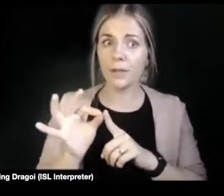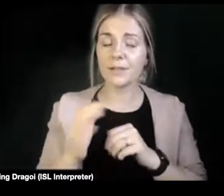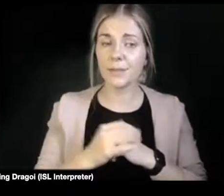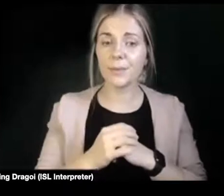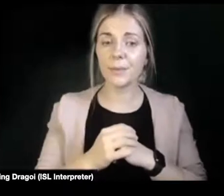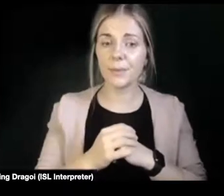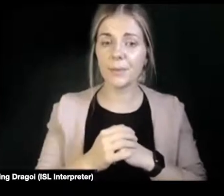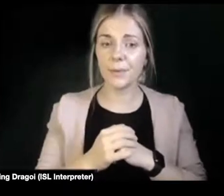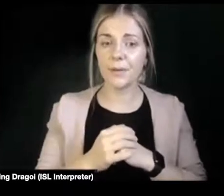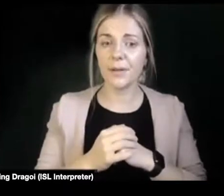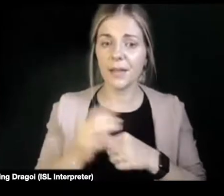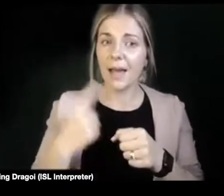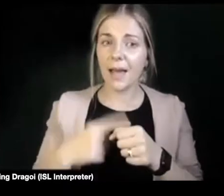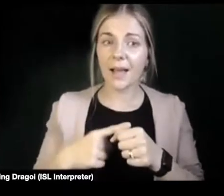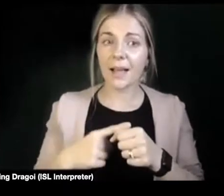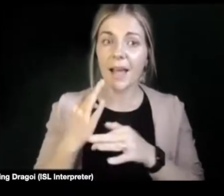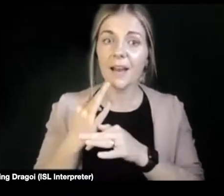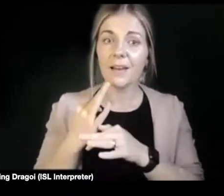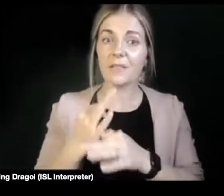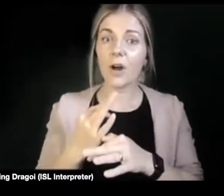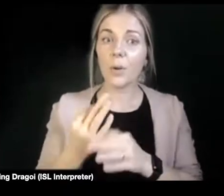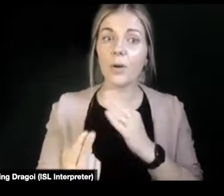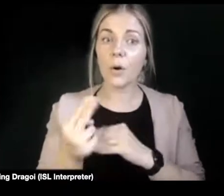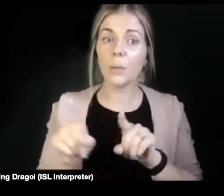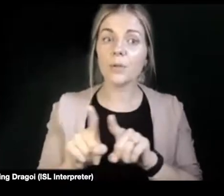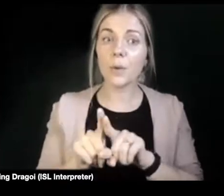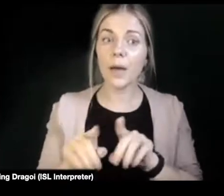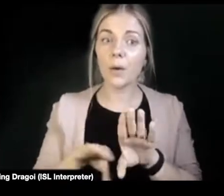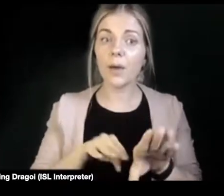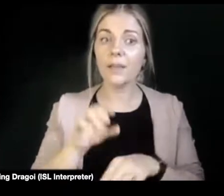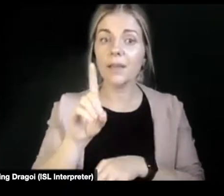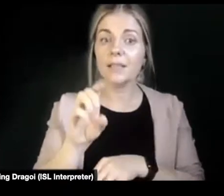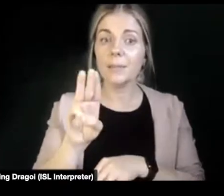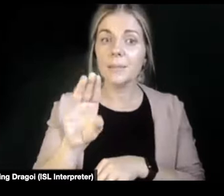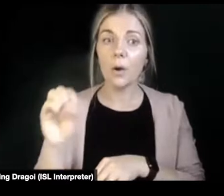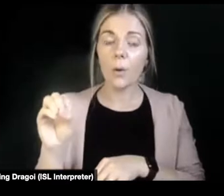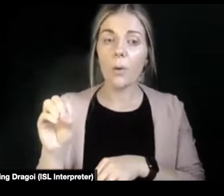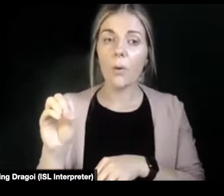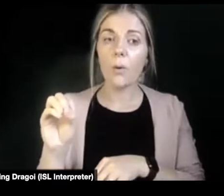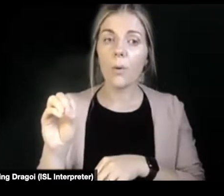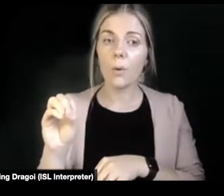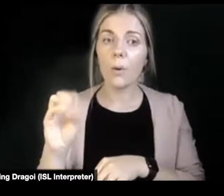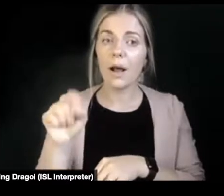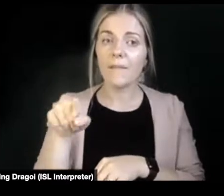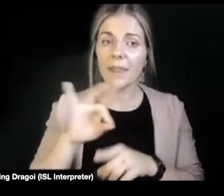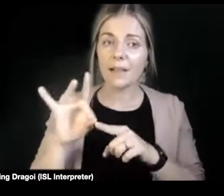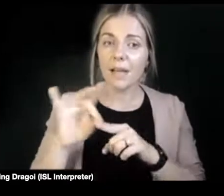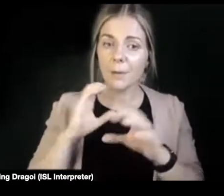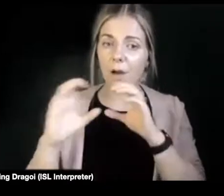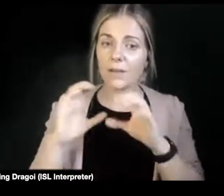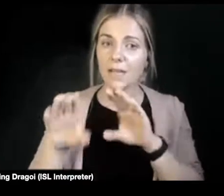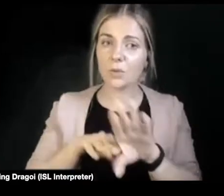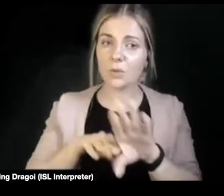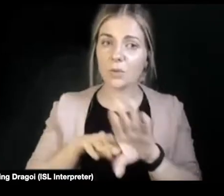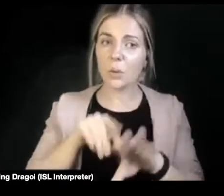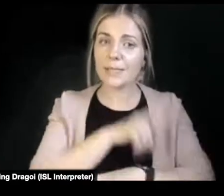Constantine and Oilers, is that I've role as a GPO. And that I've got a because it could save people. Anya,